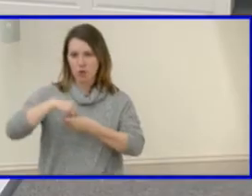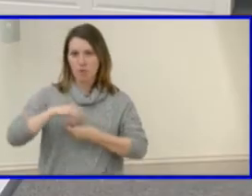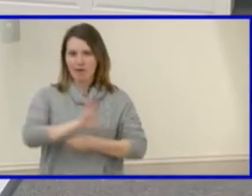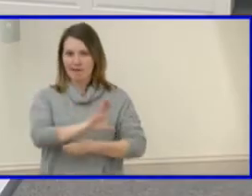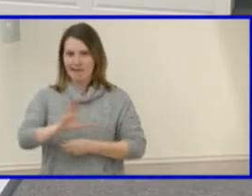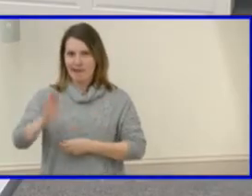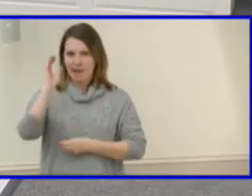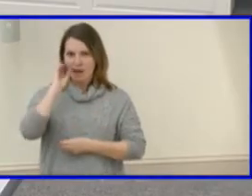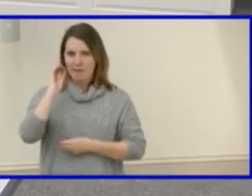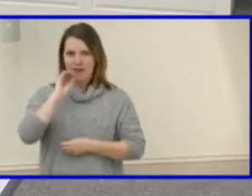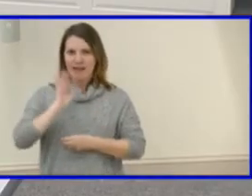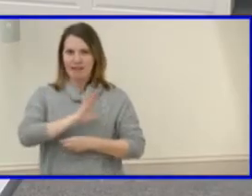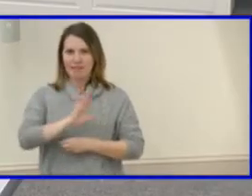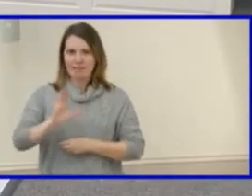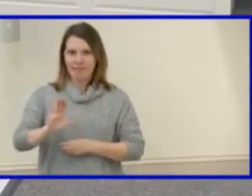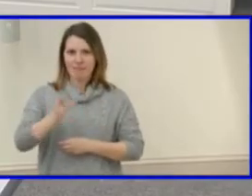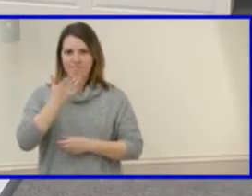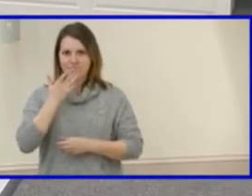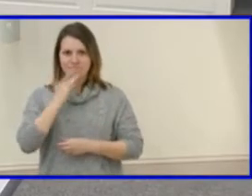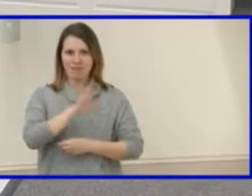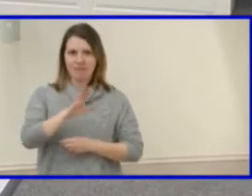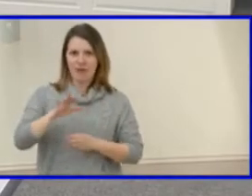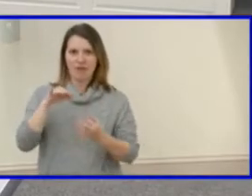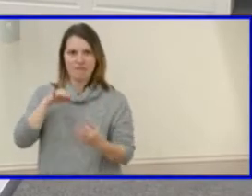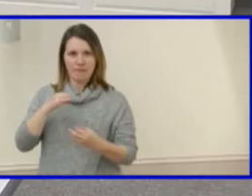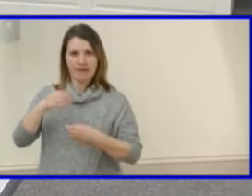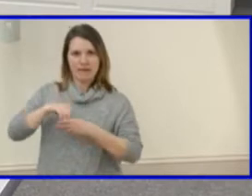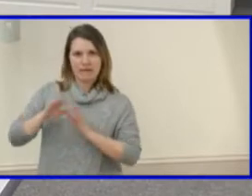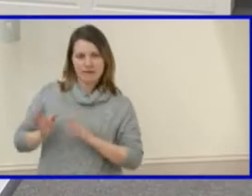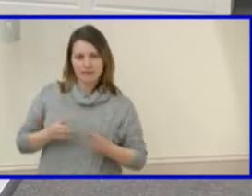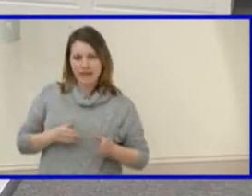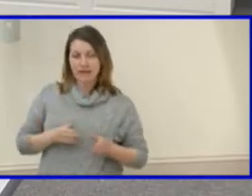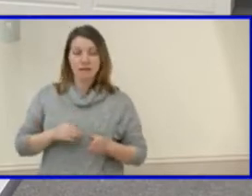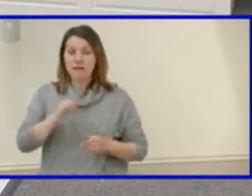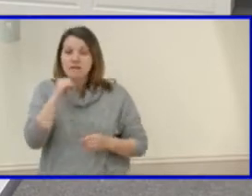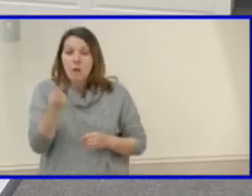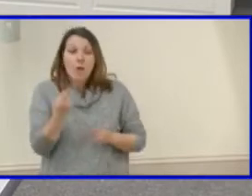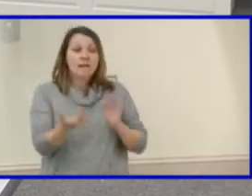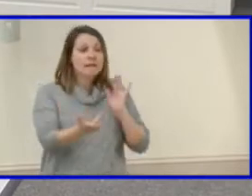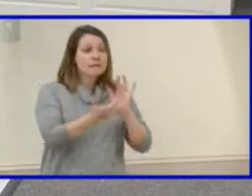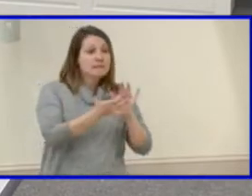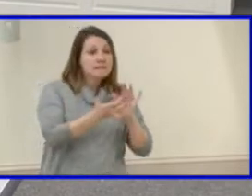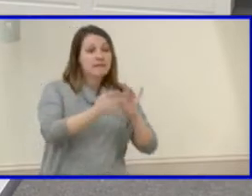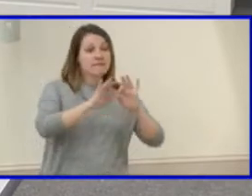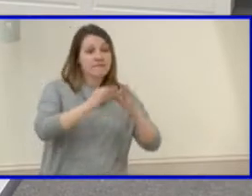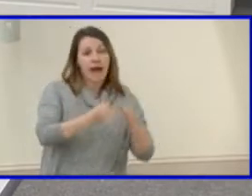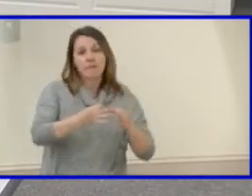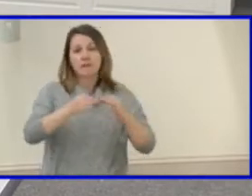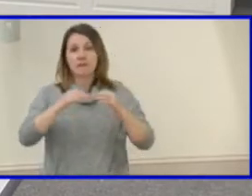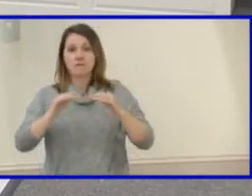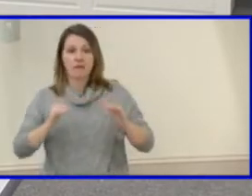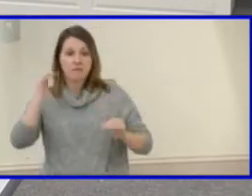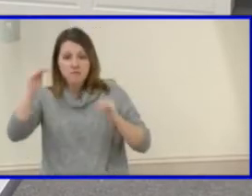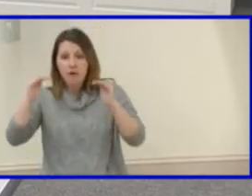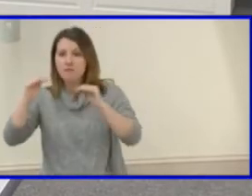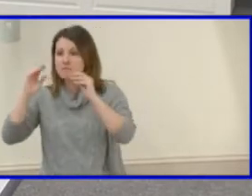how can we better reach not only our families and grownups and teachers, but our students. Thank you.